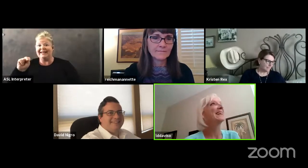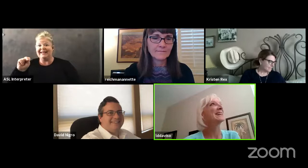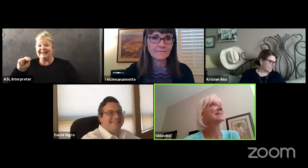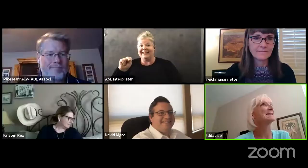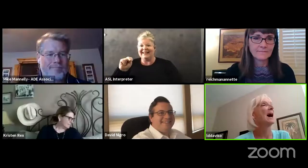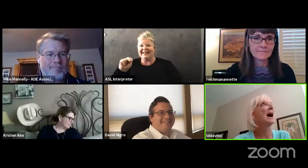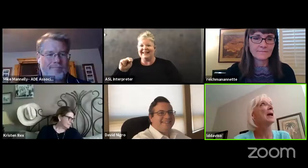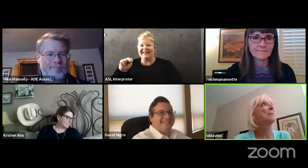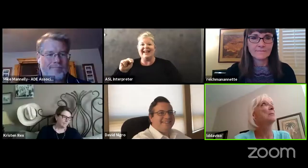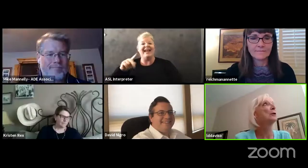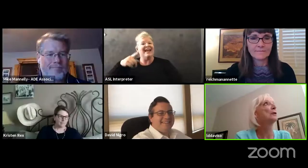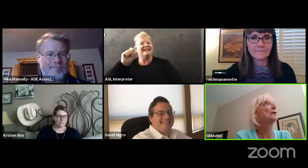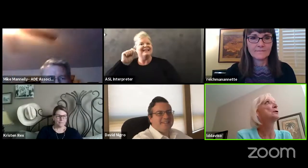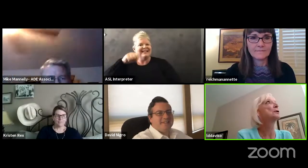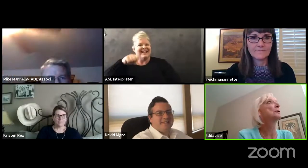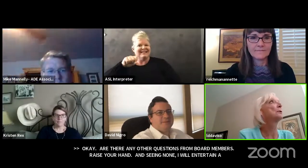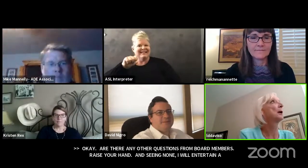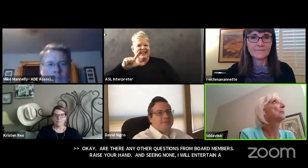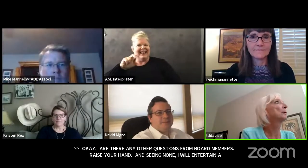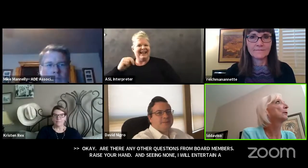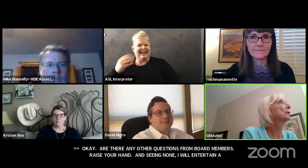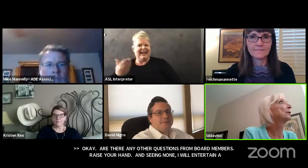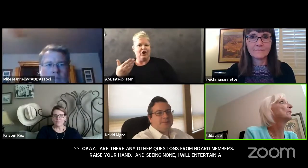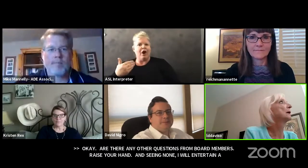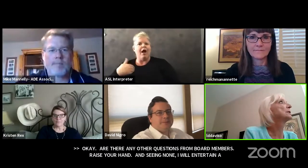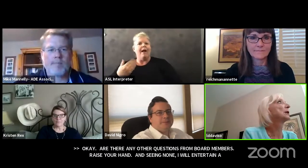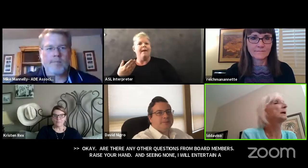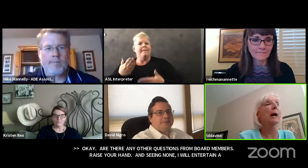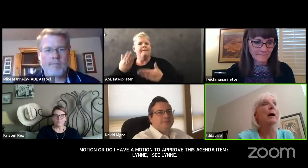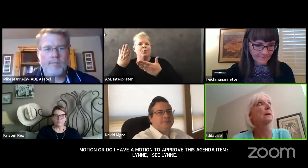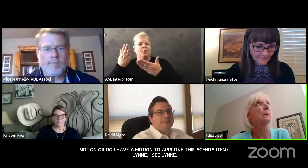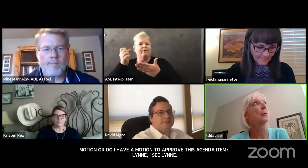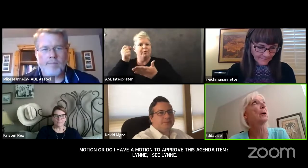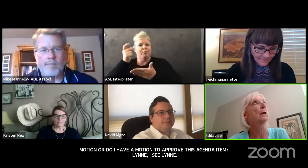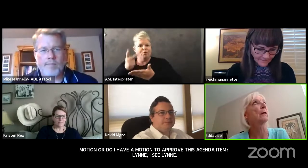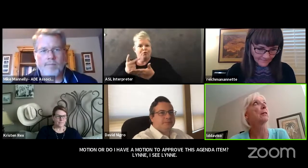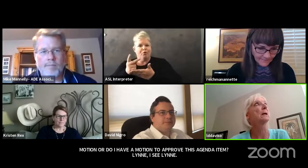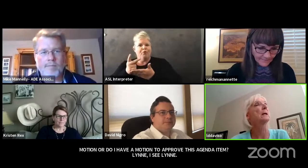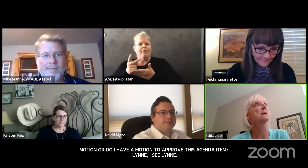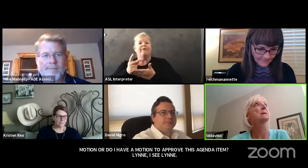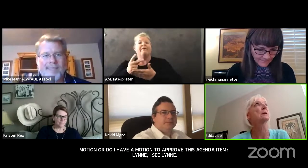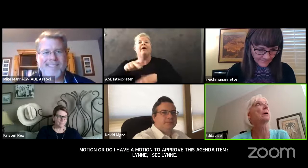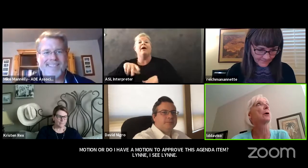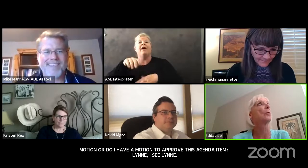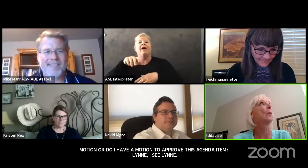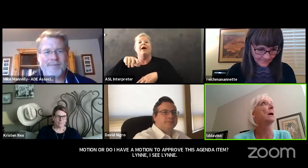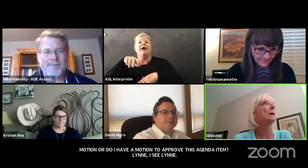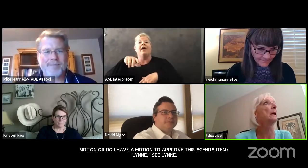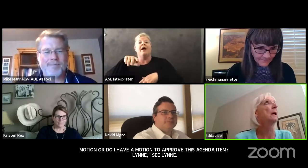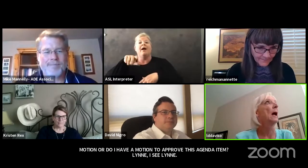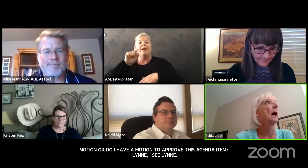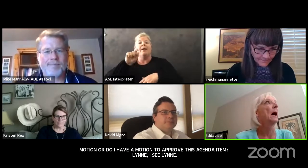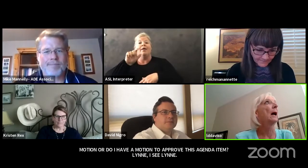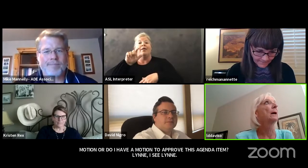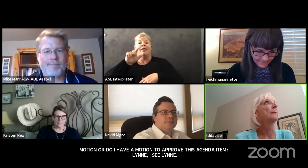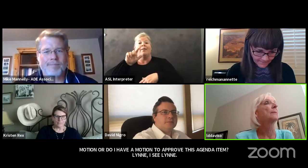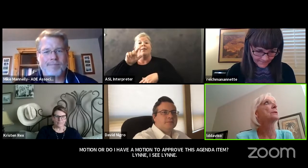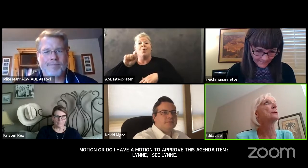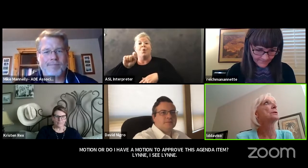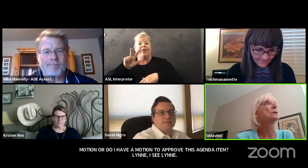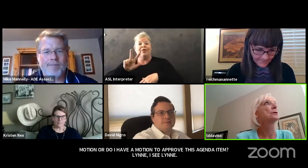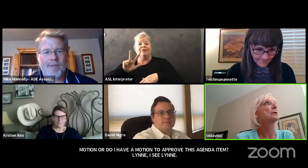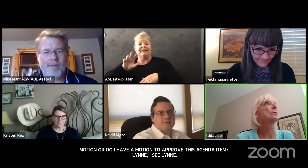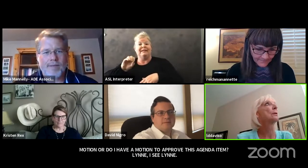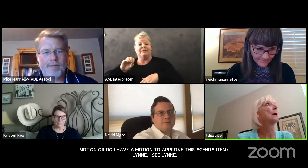yes i move to approve agenda item 0.301 uh